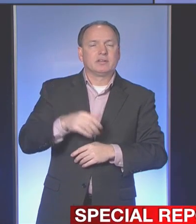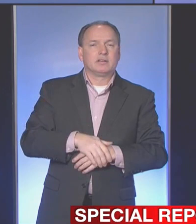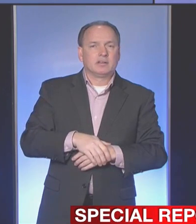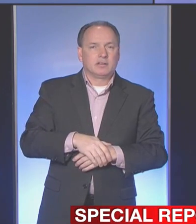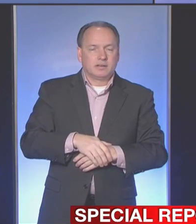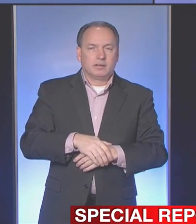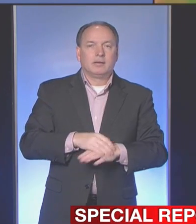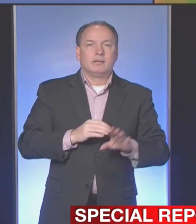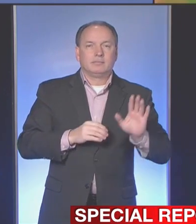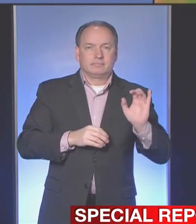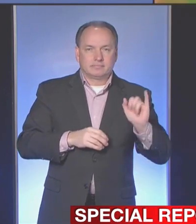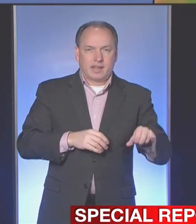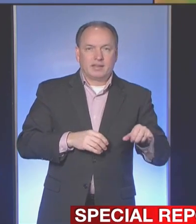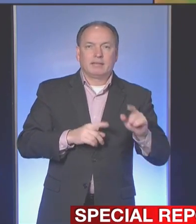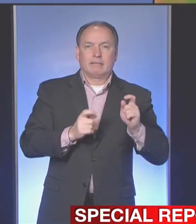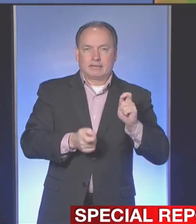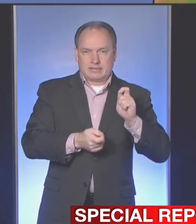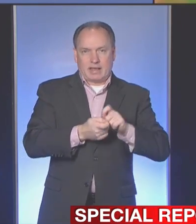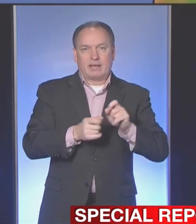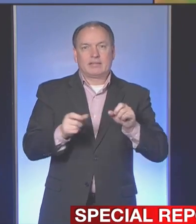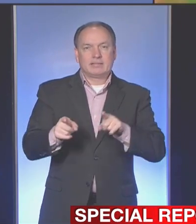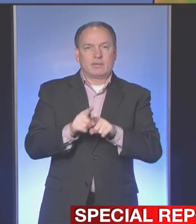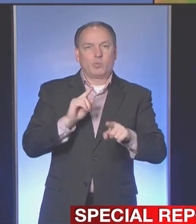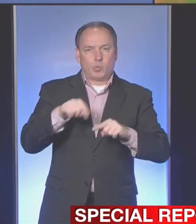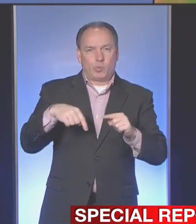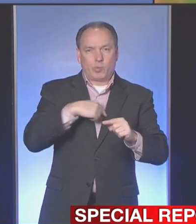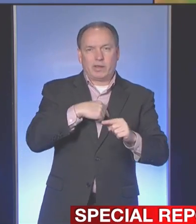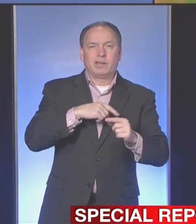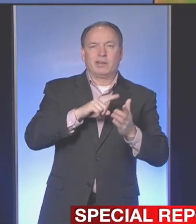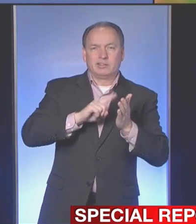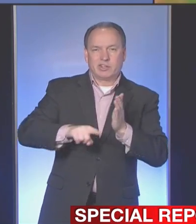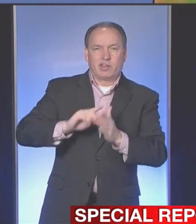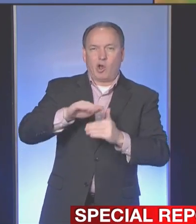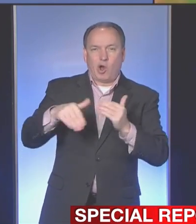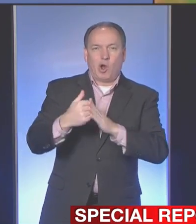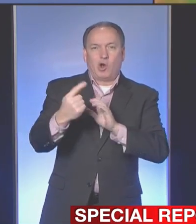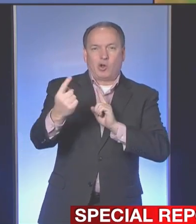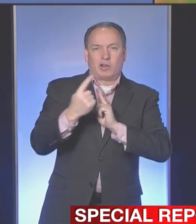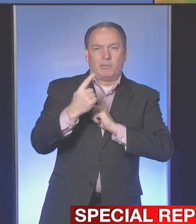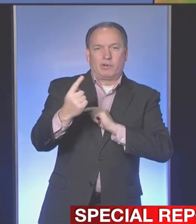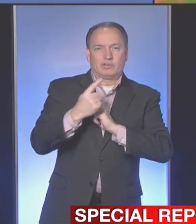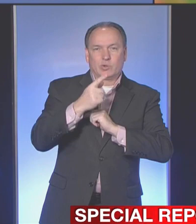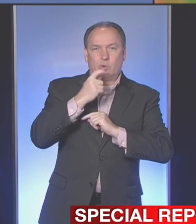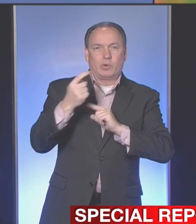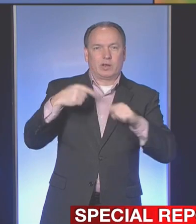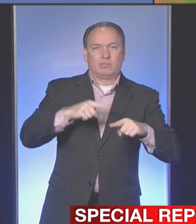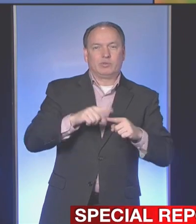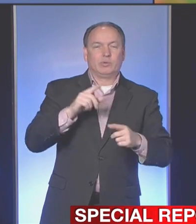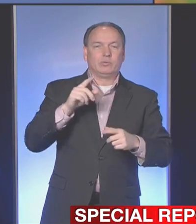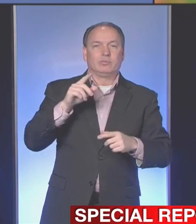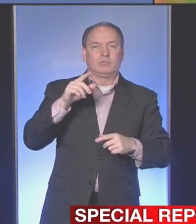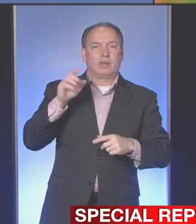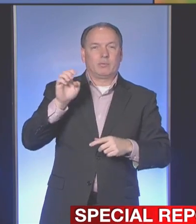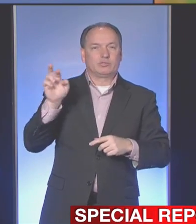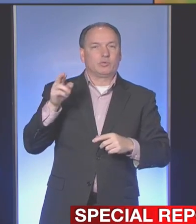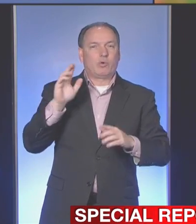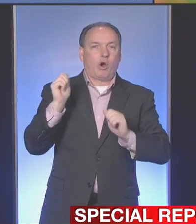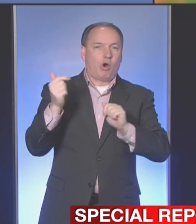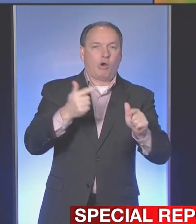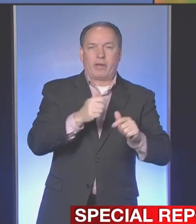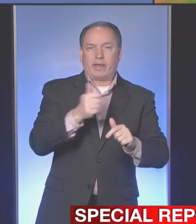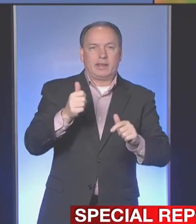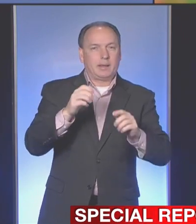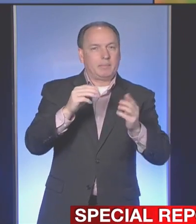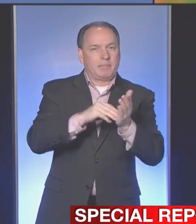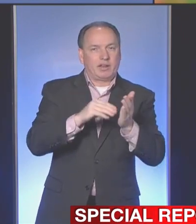Exactly the same. screening all comers that present to the emergency department for any type of medical evaluation. If they meet